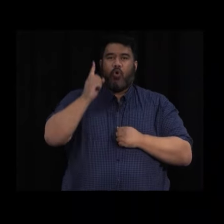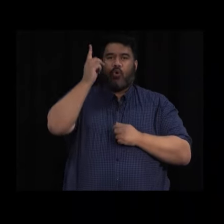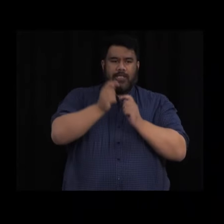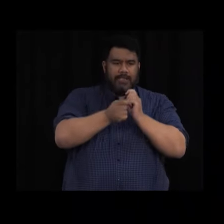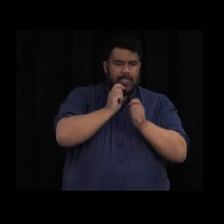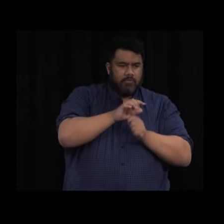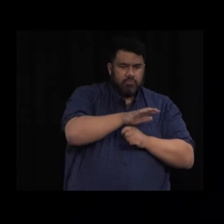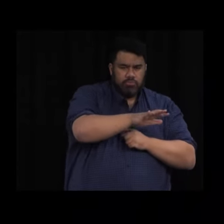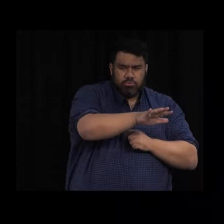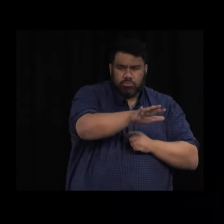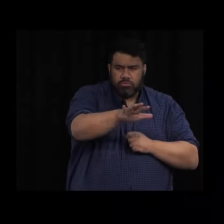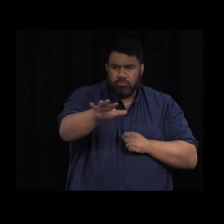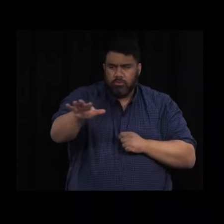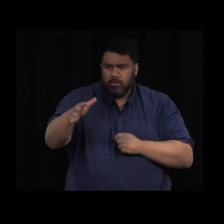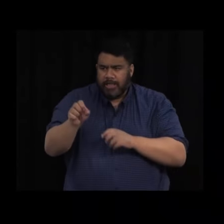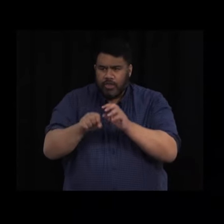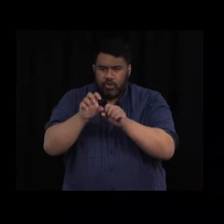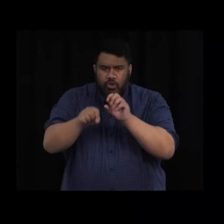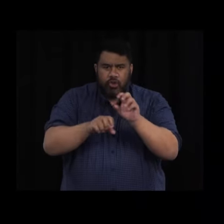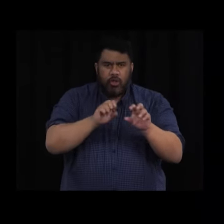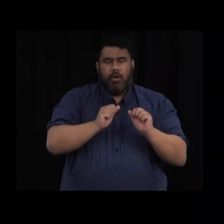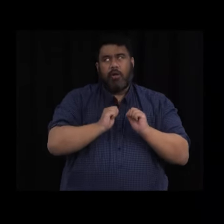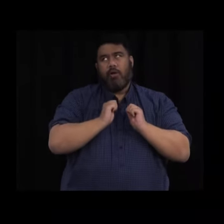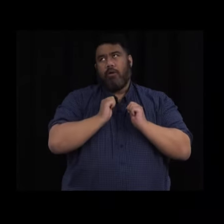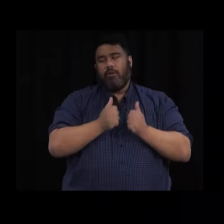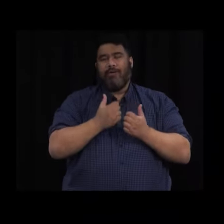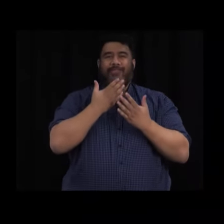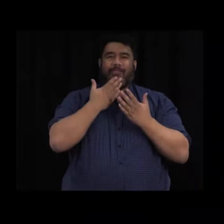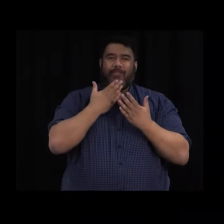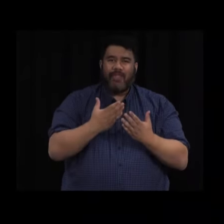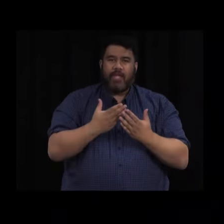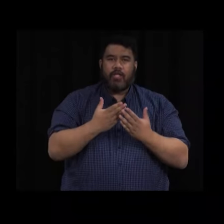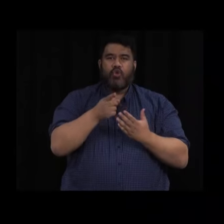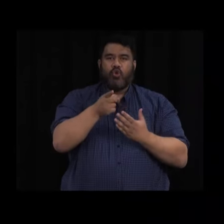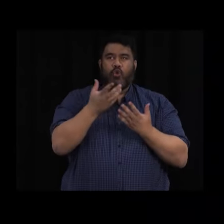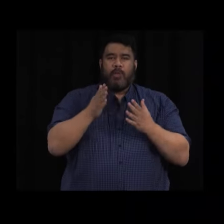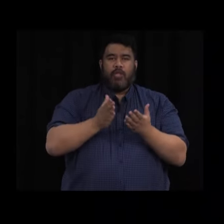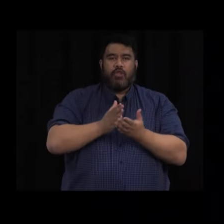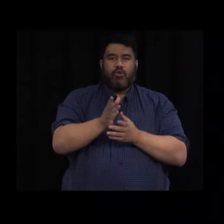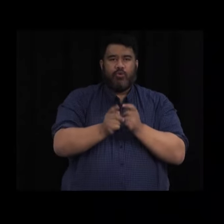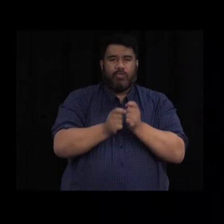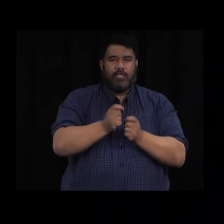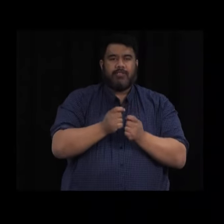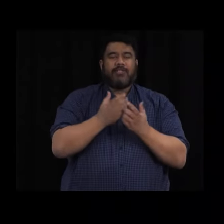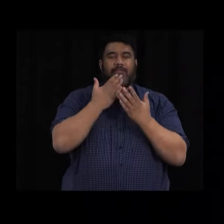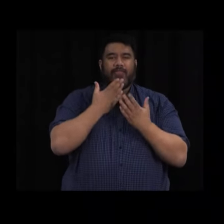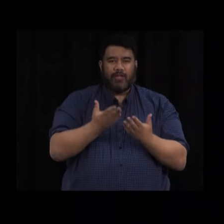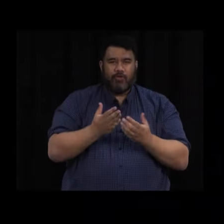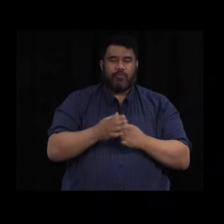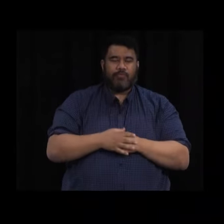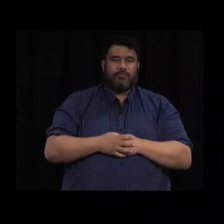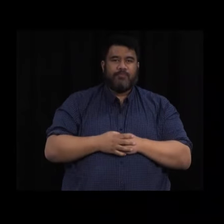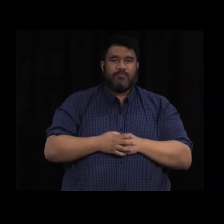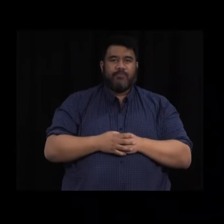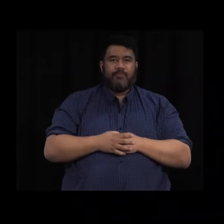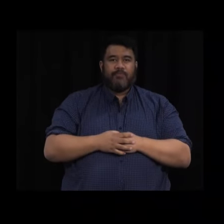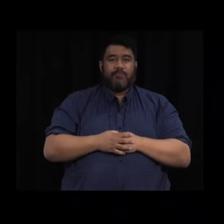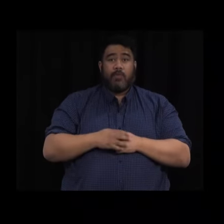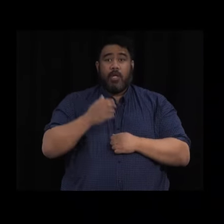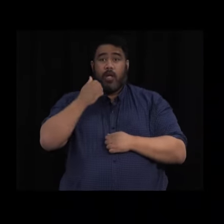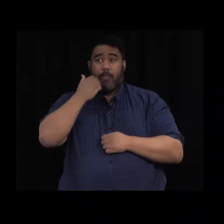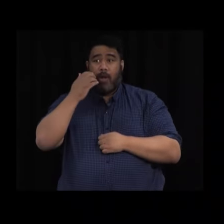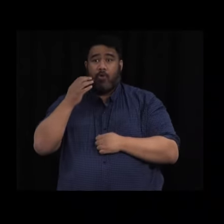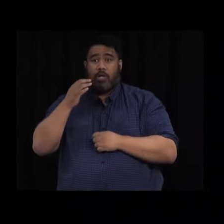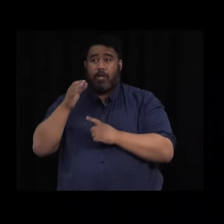that. So thank you to everyone, again, who has been or is being tested. Our health staff from the Māori and